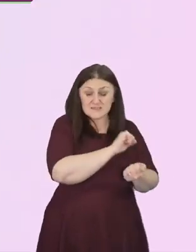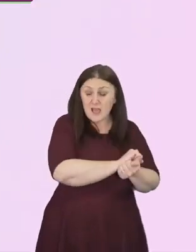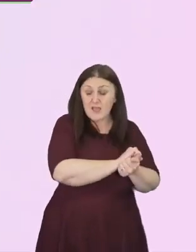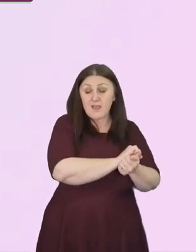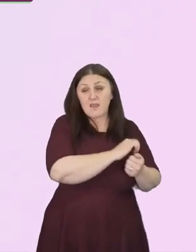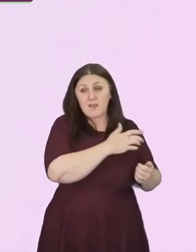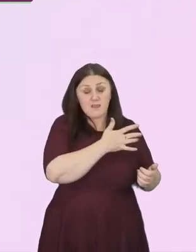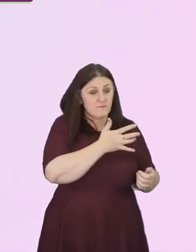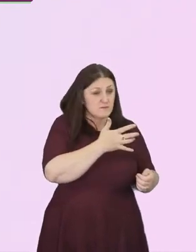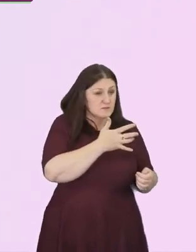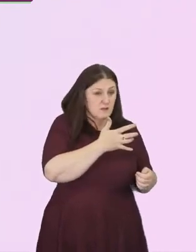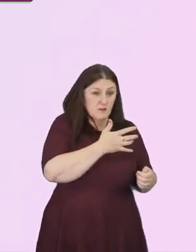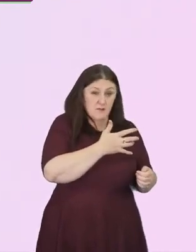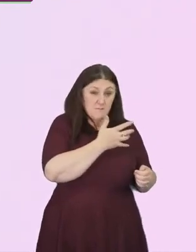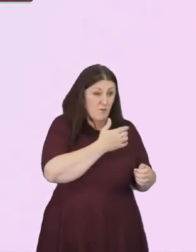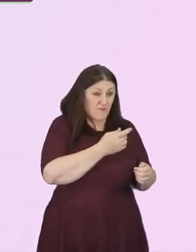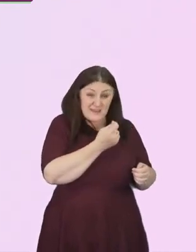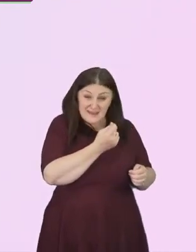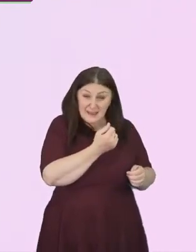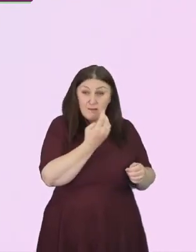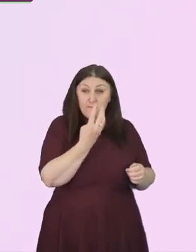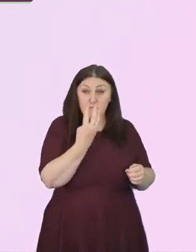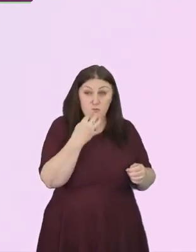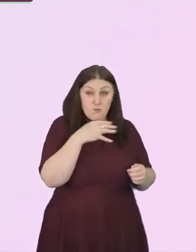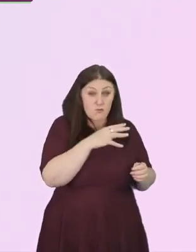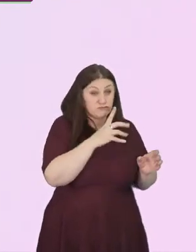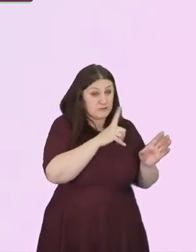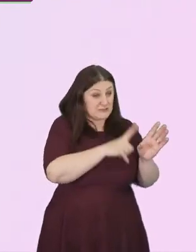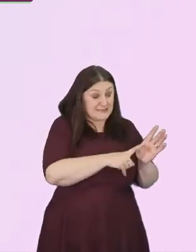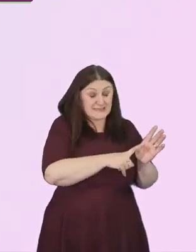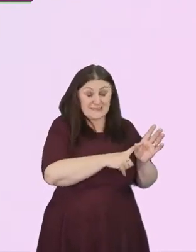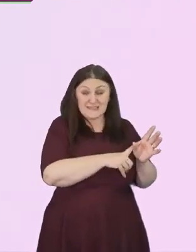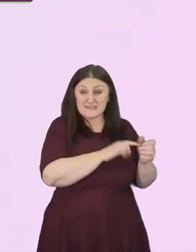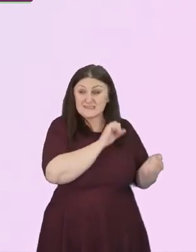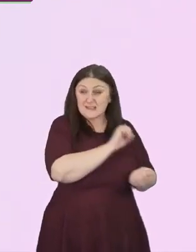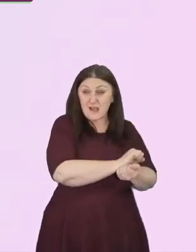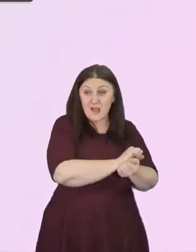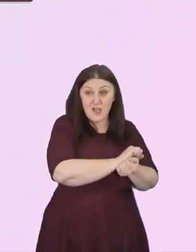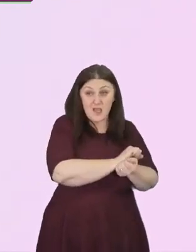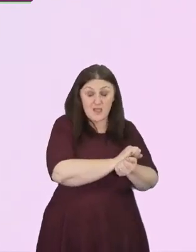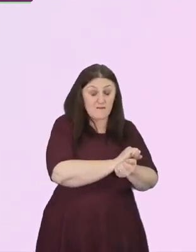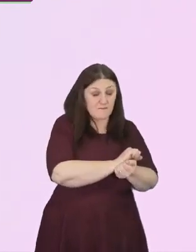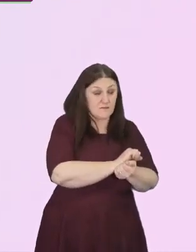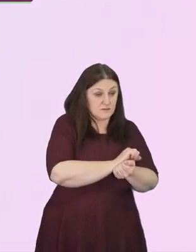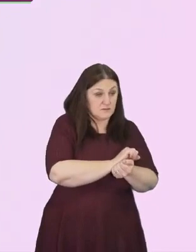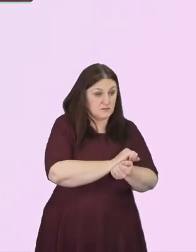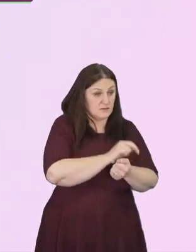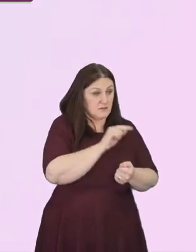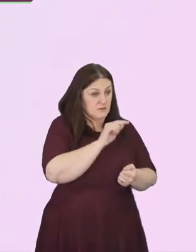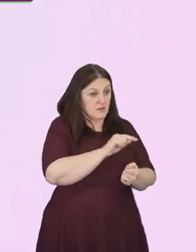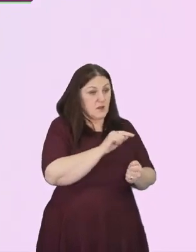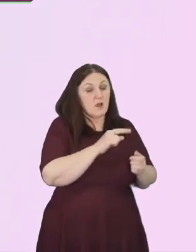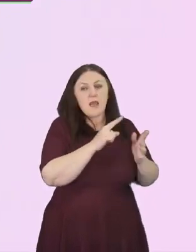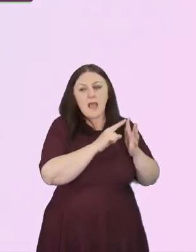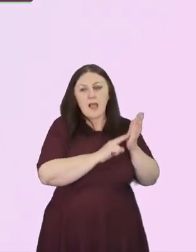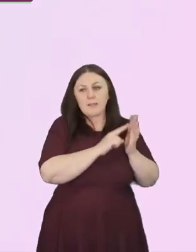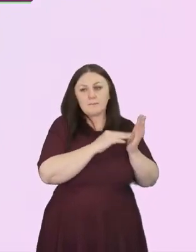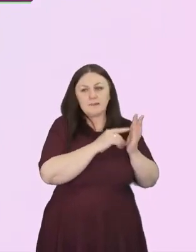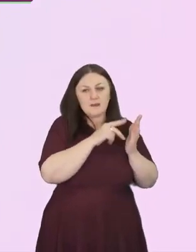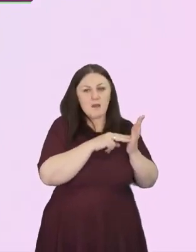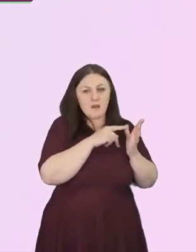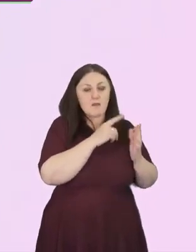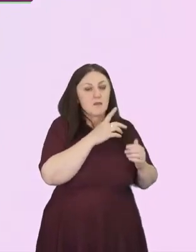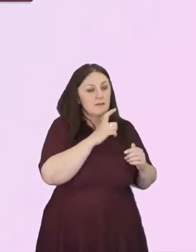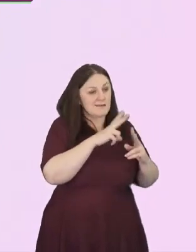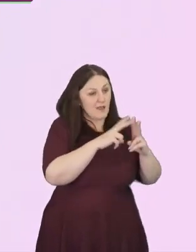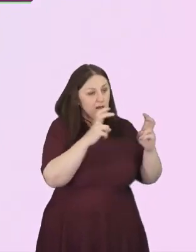four centuries. They went from a place in Ghana called Elmina Castle on